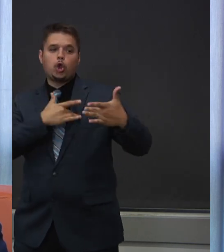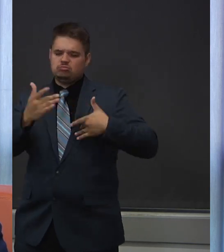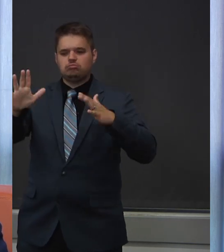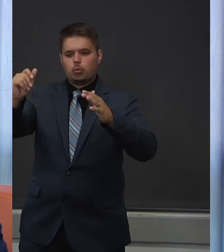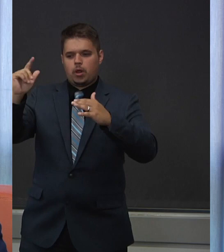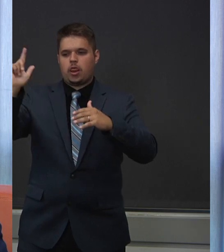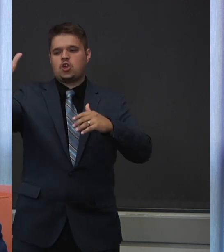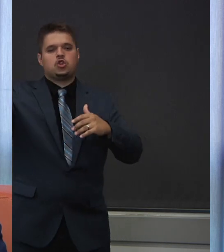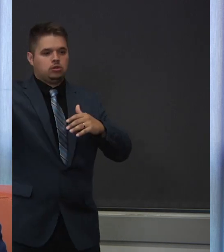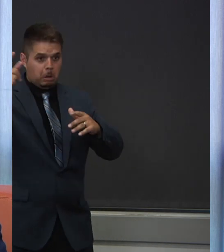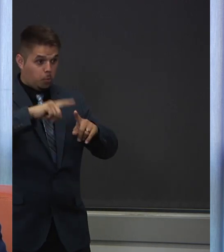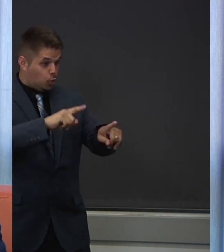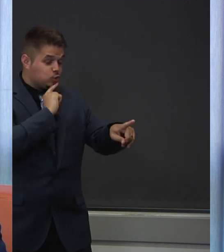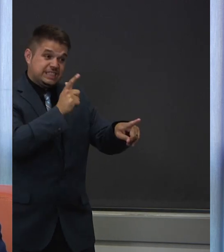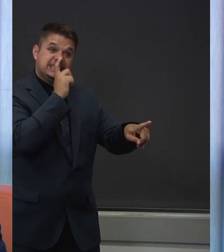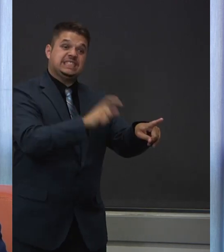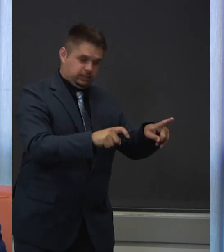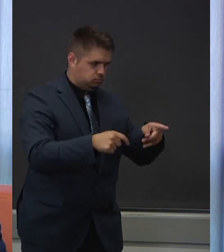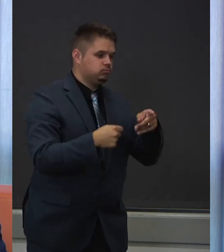is a really important one.